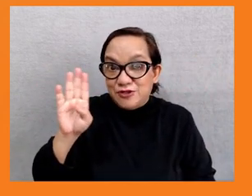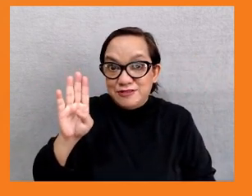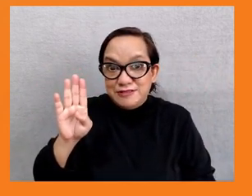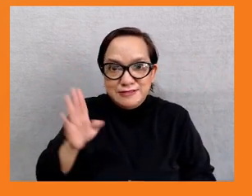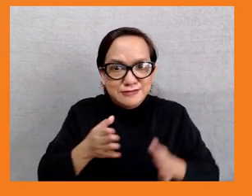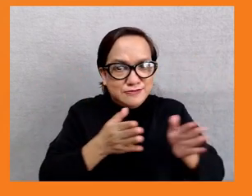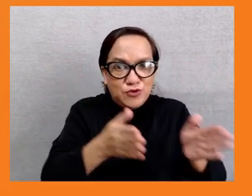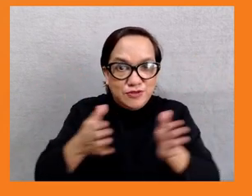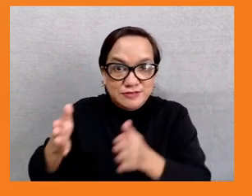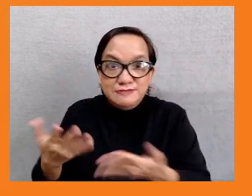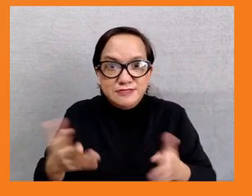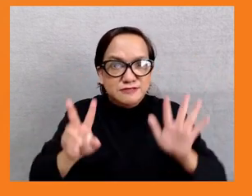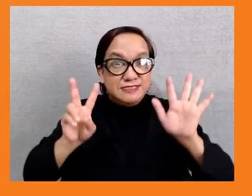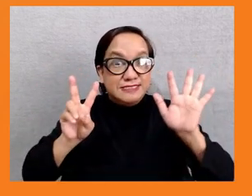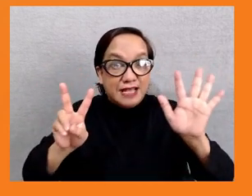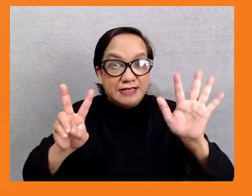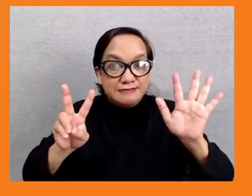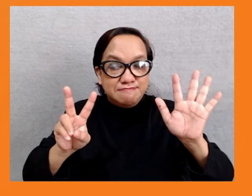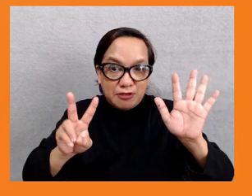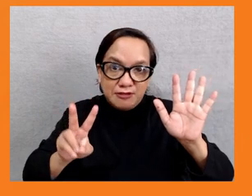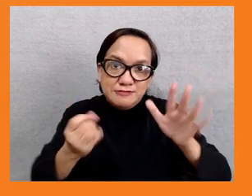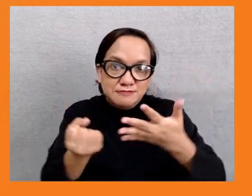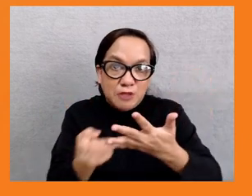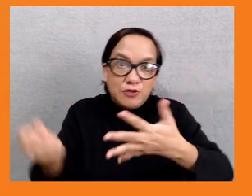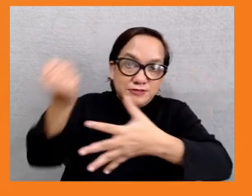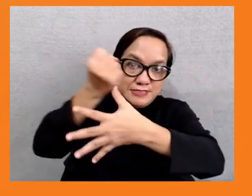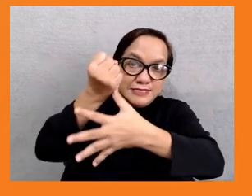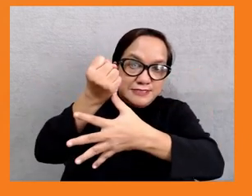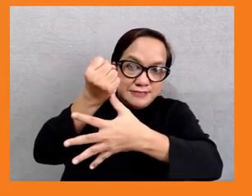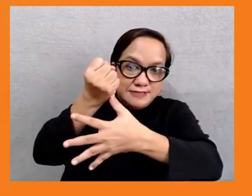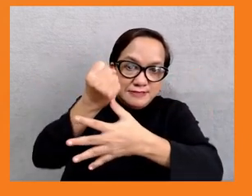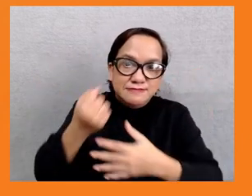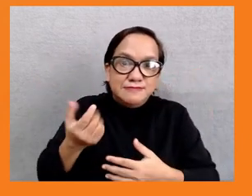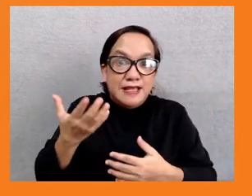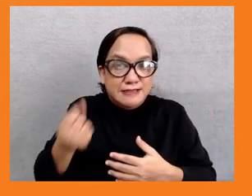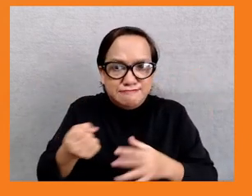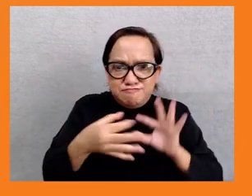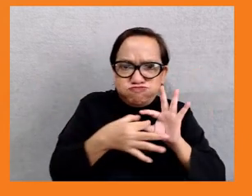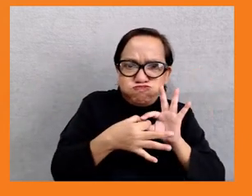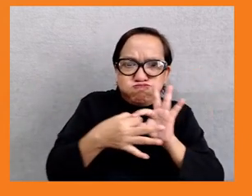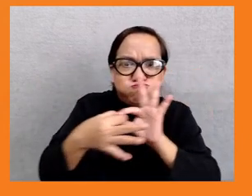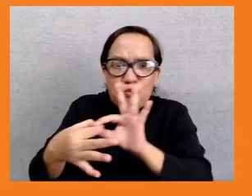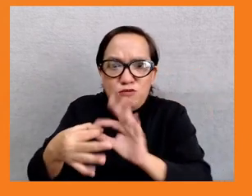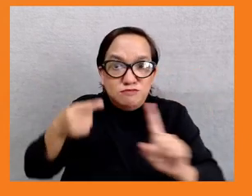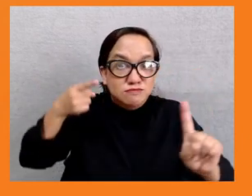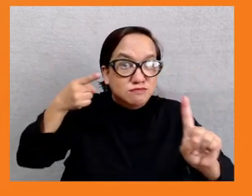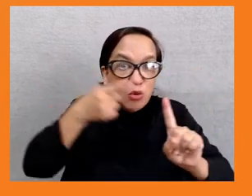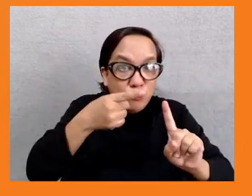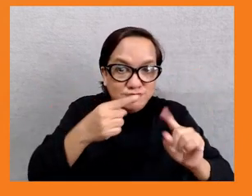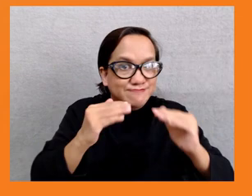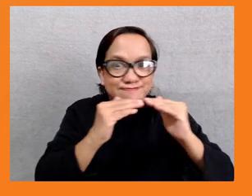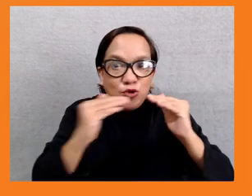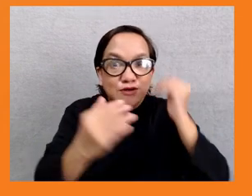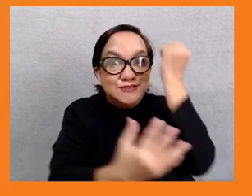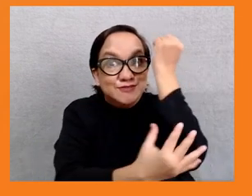beginning, consistent with the bank's core mission of poverty reduction is to address remaining poverty and reduce inequality. The